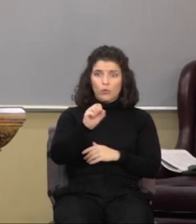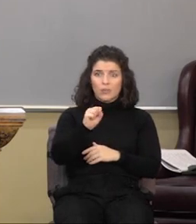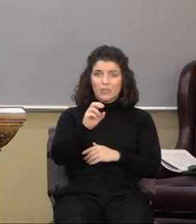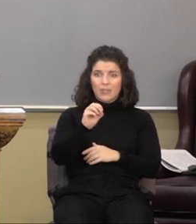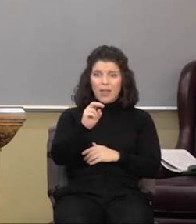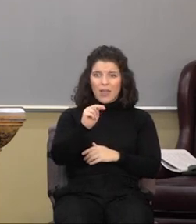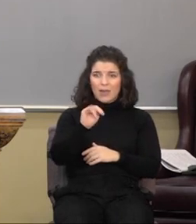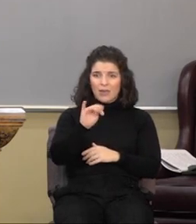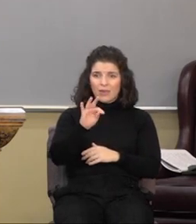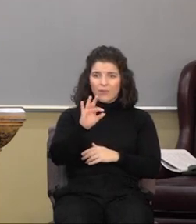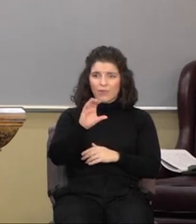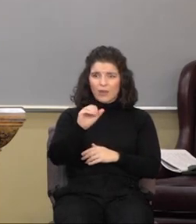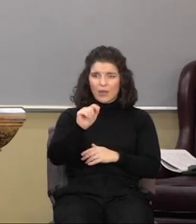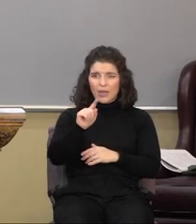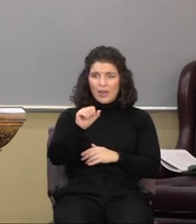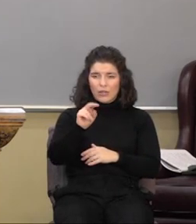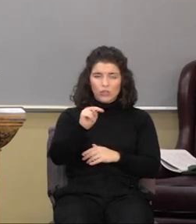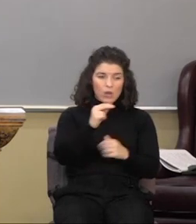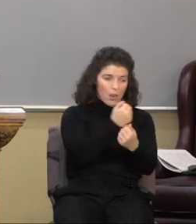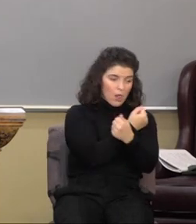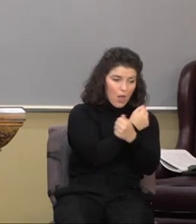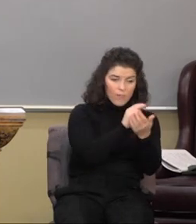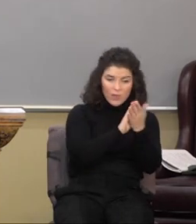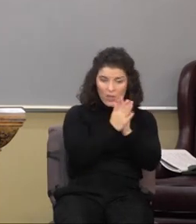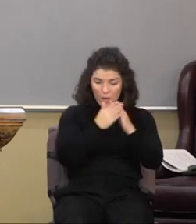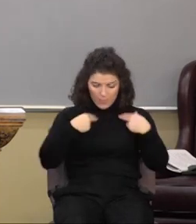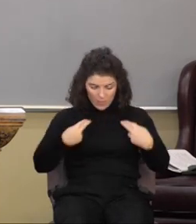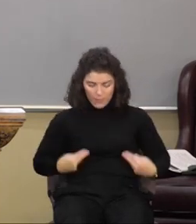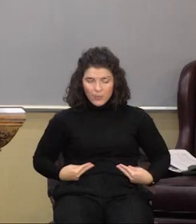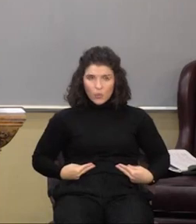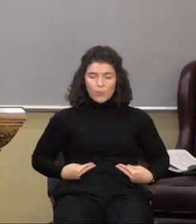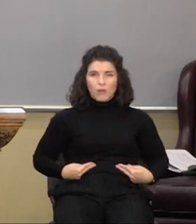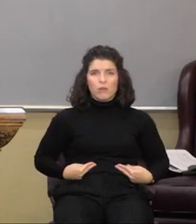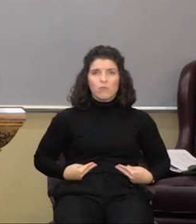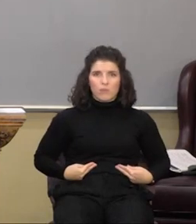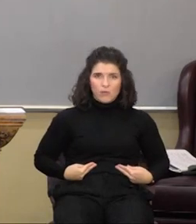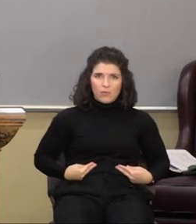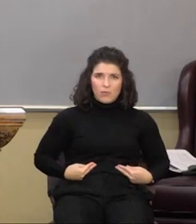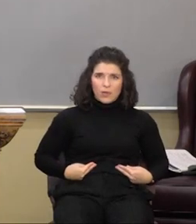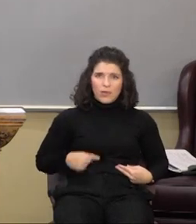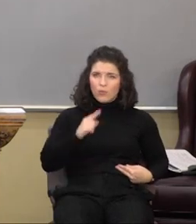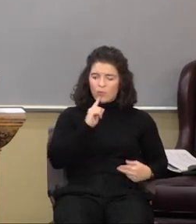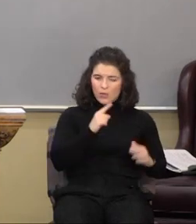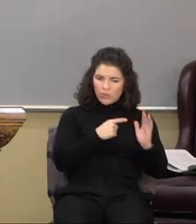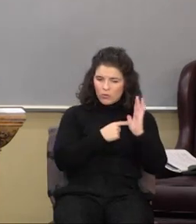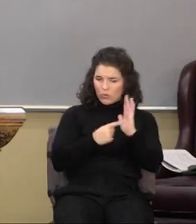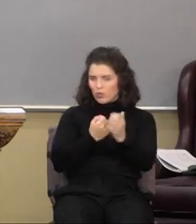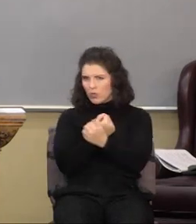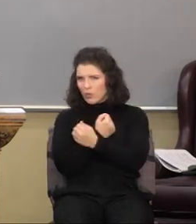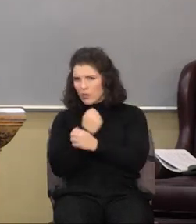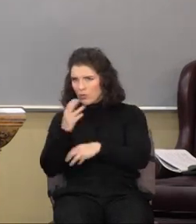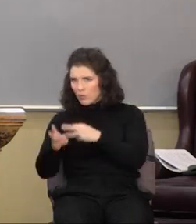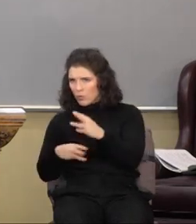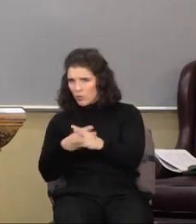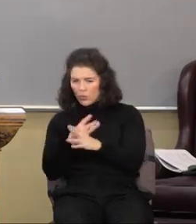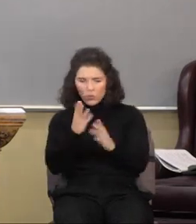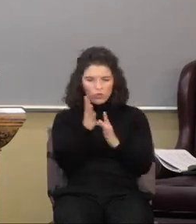And he's the personification of God's love to the world. Jesus Christ becomes a vessel.